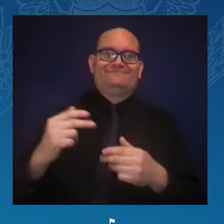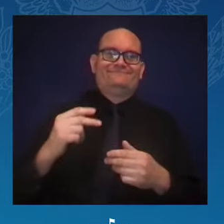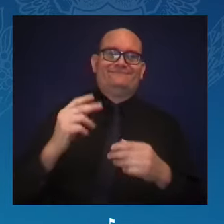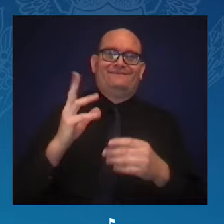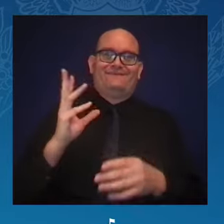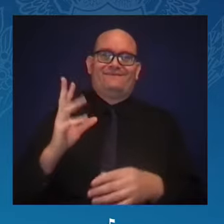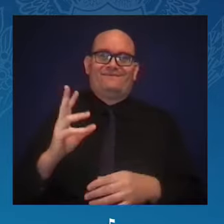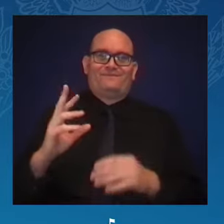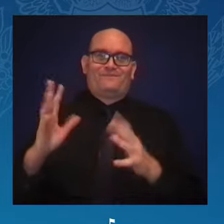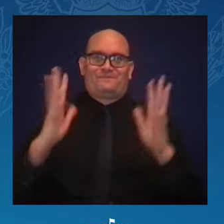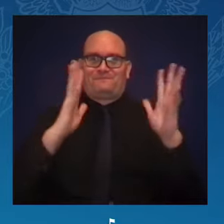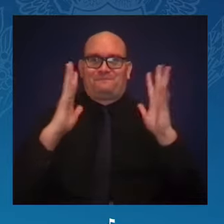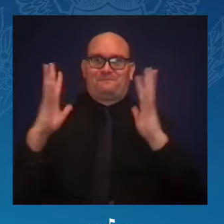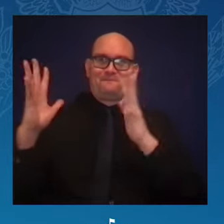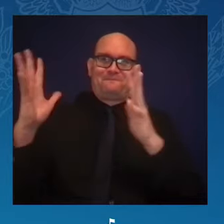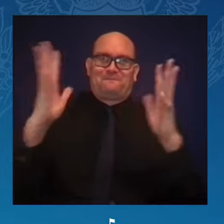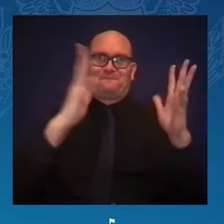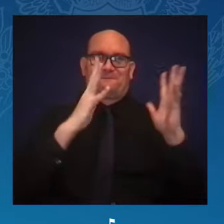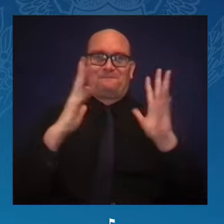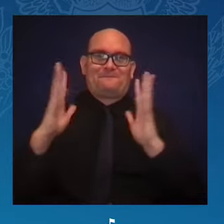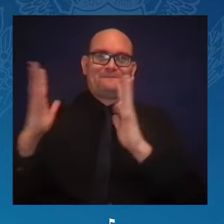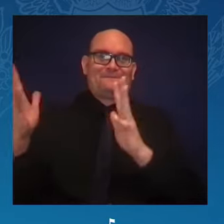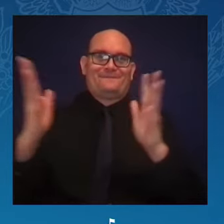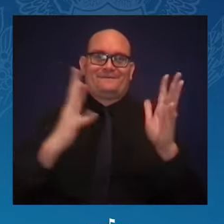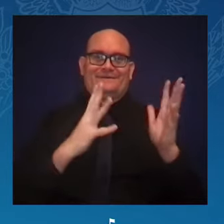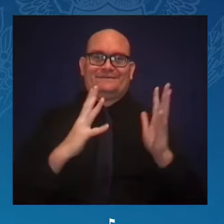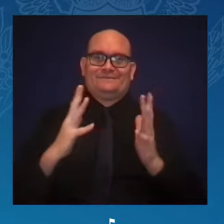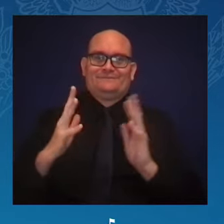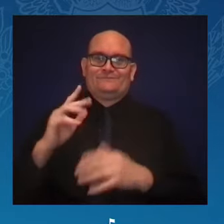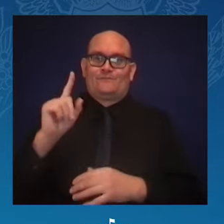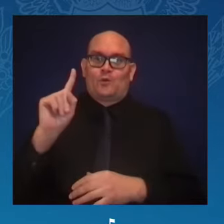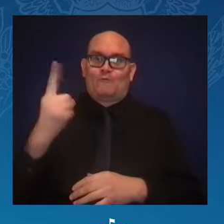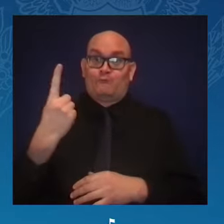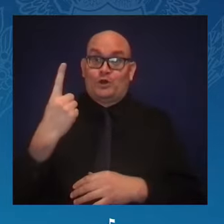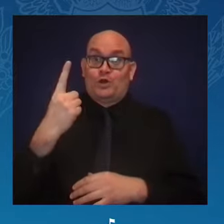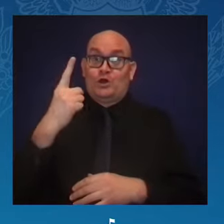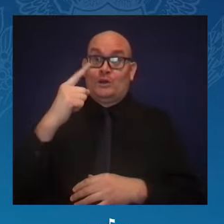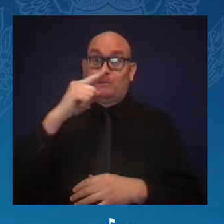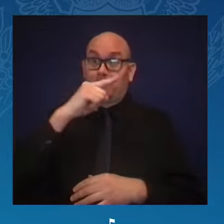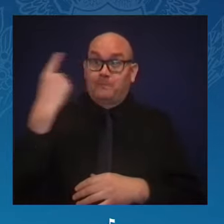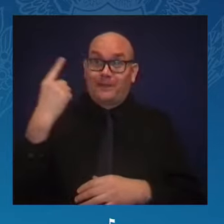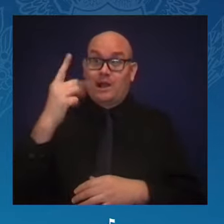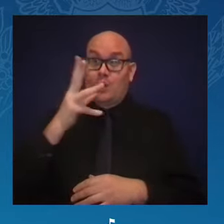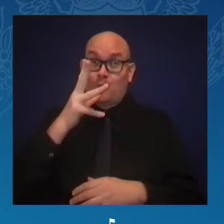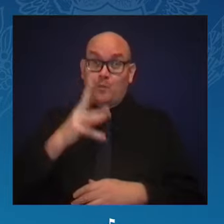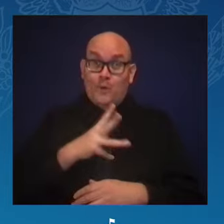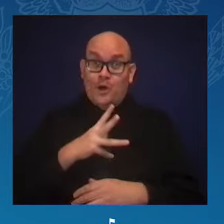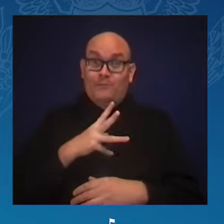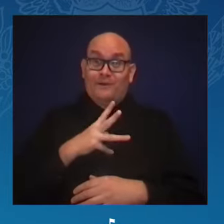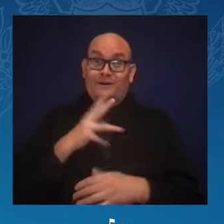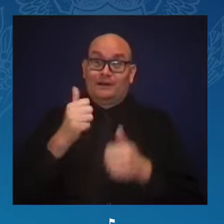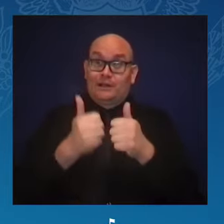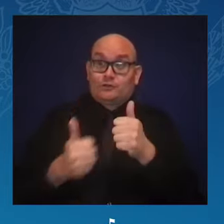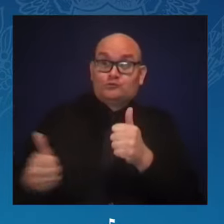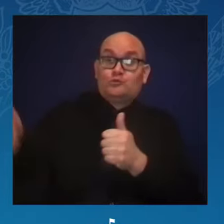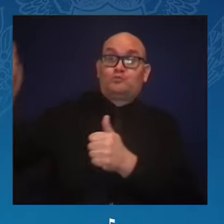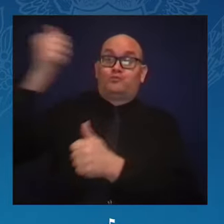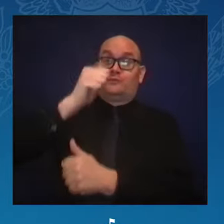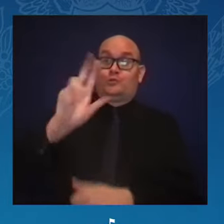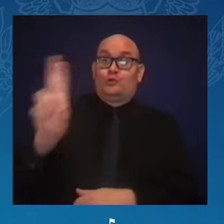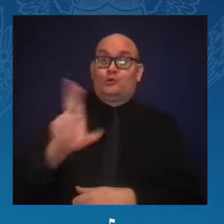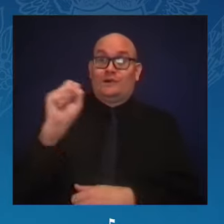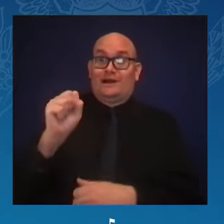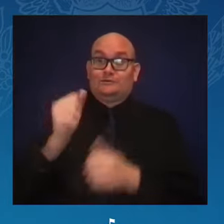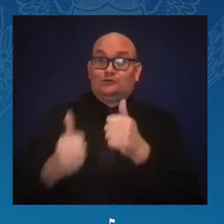The first black woman to ever sit on the highest court of our land. And your newest